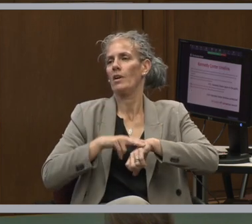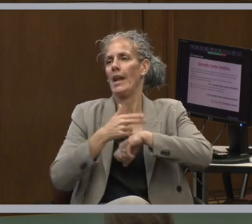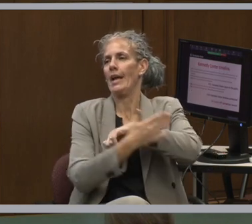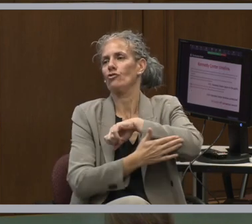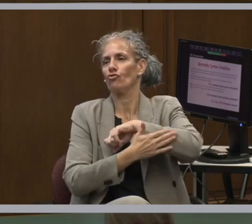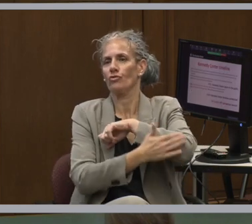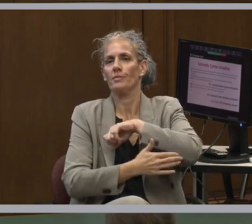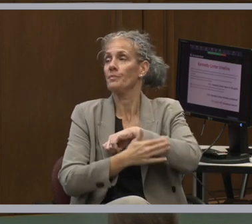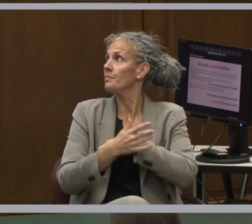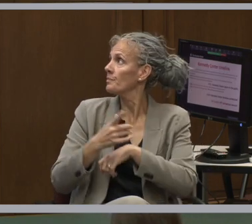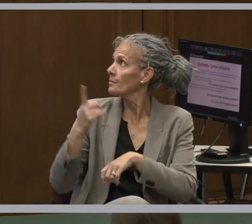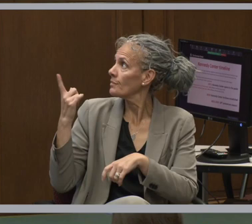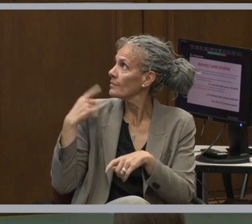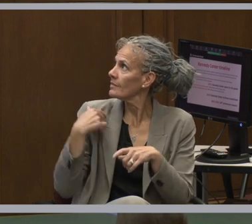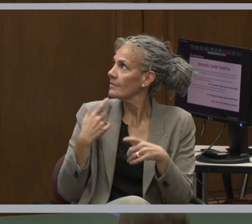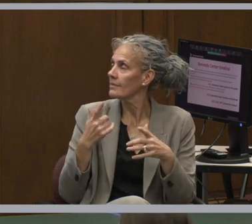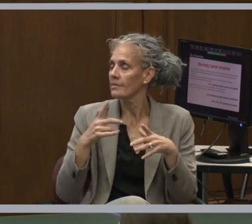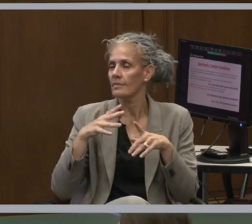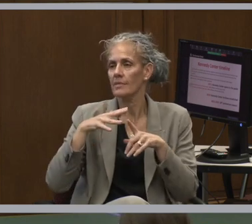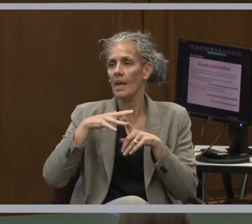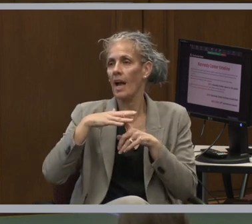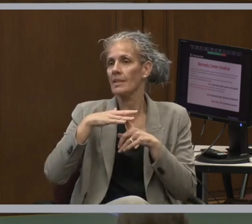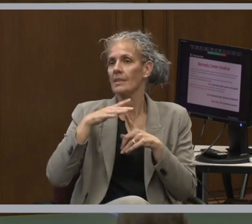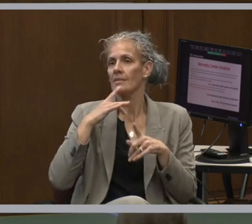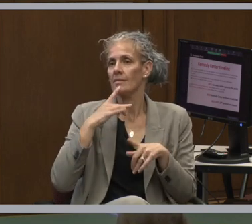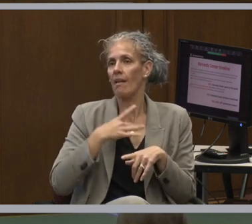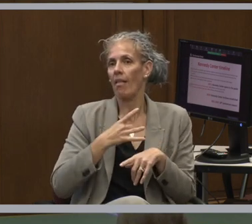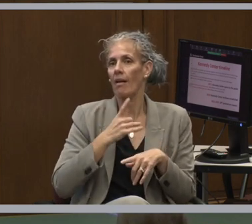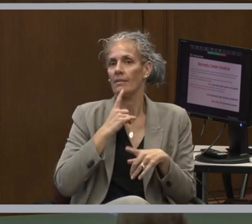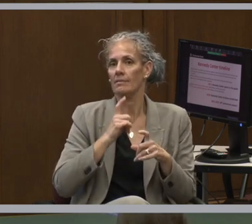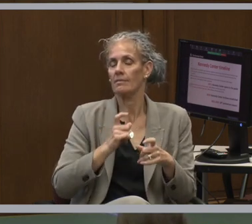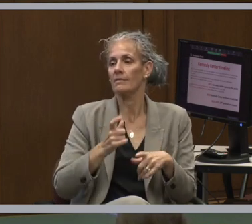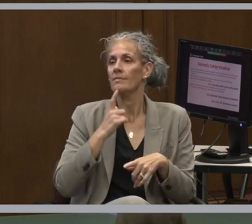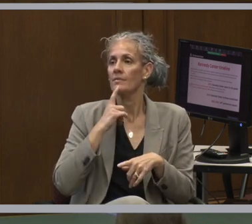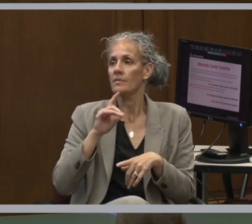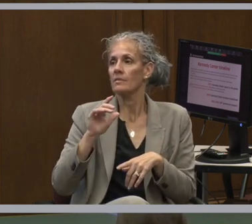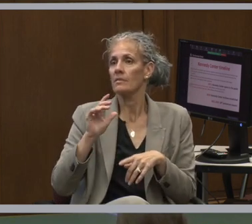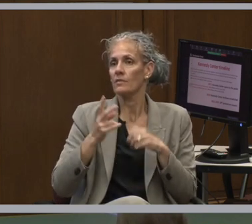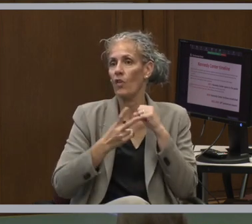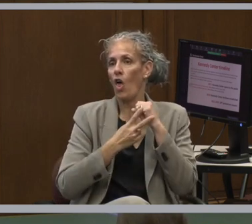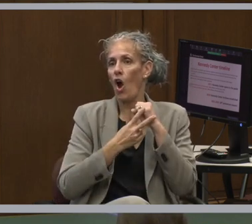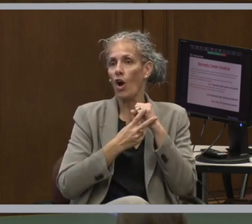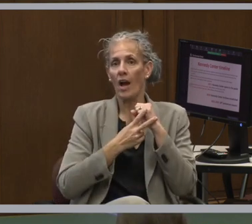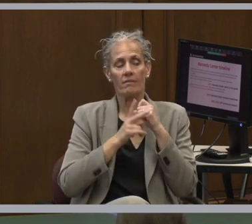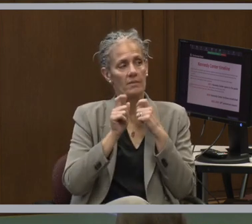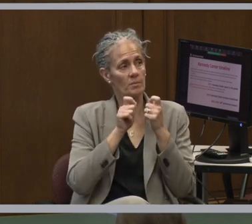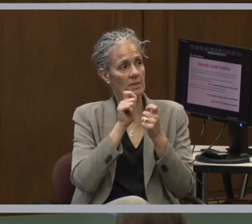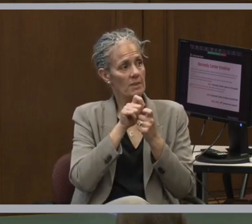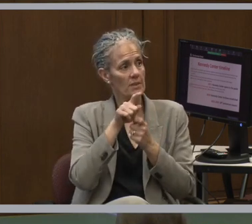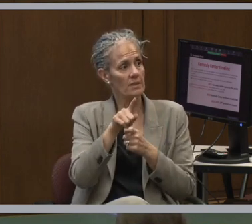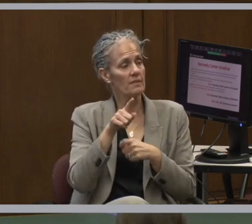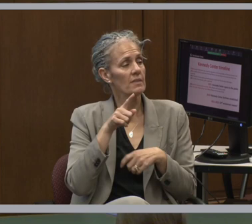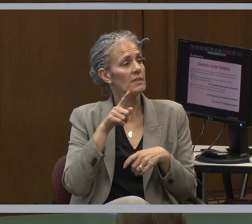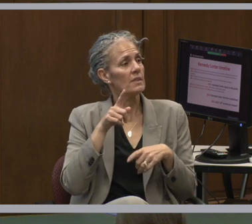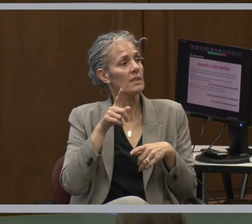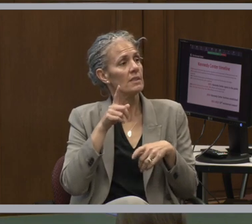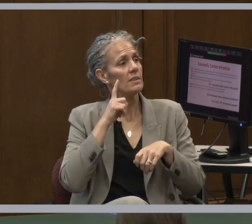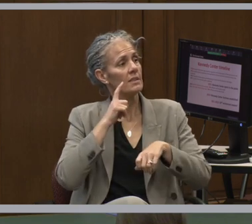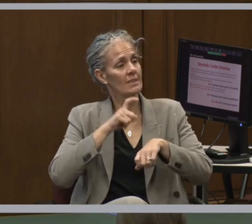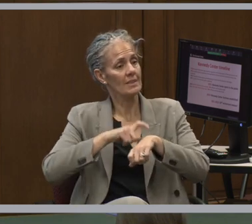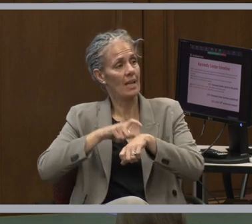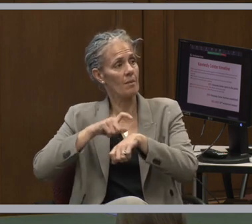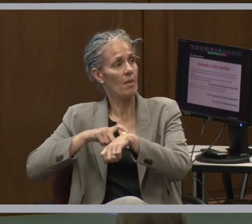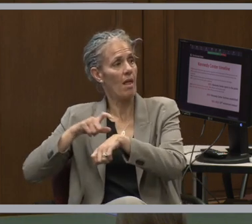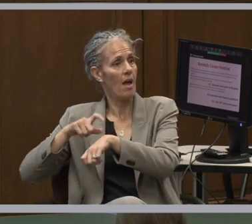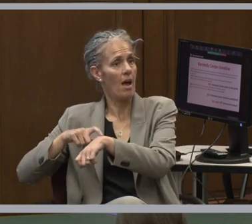More historical context that I always like to give for the archives, in particular, is this timeline and